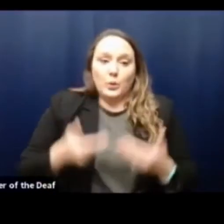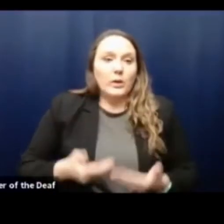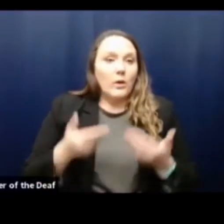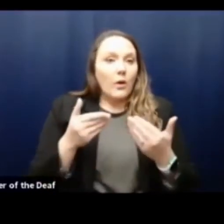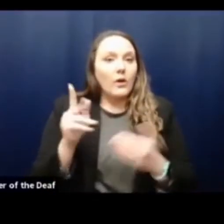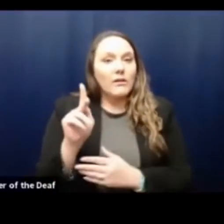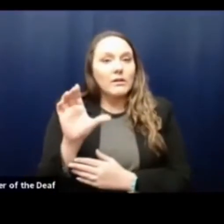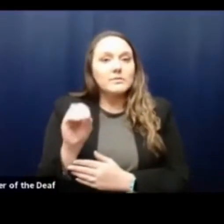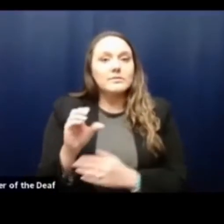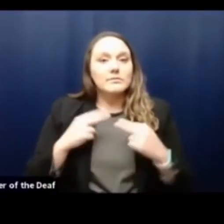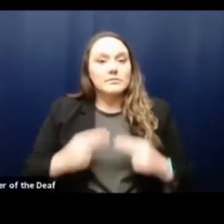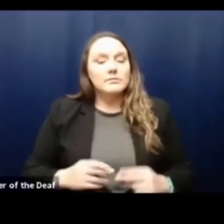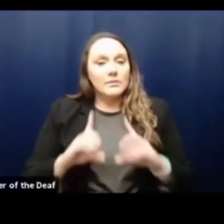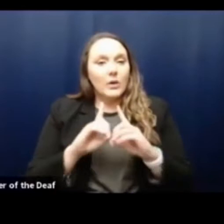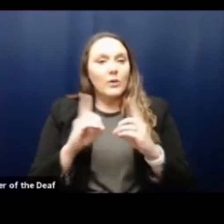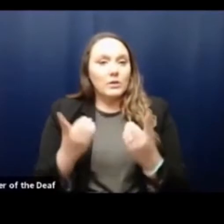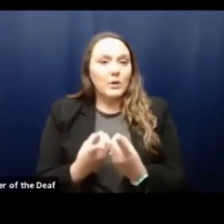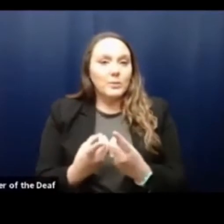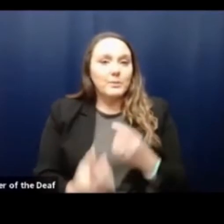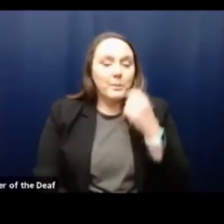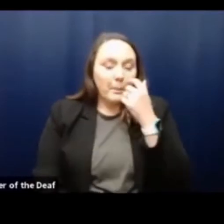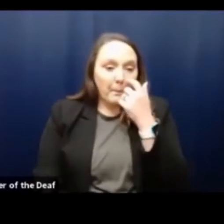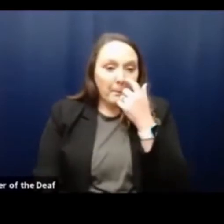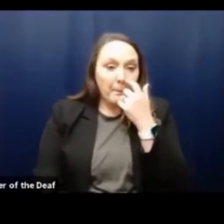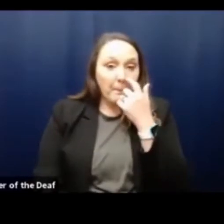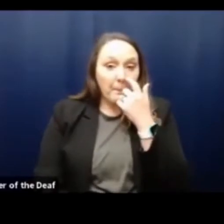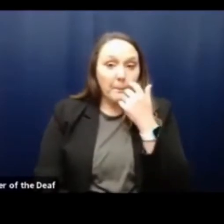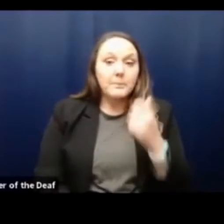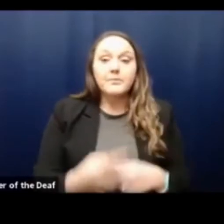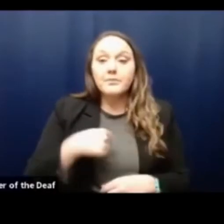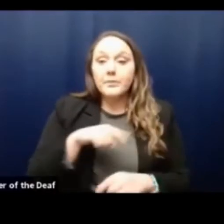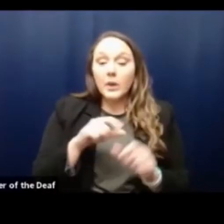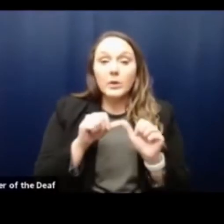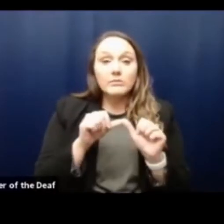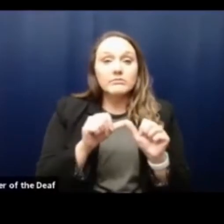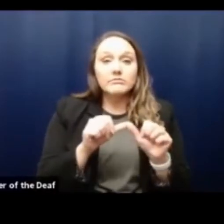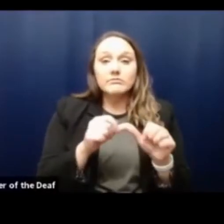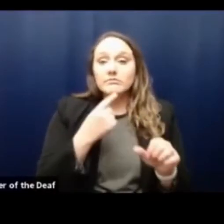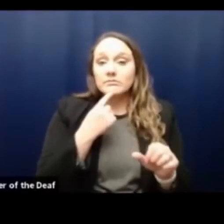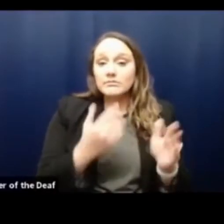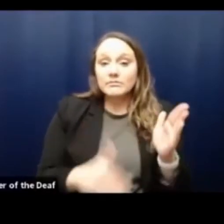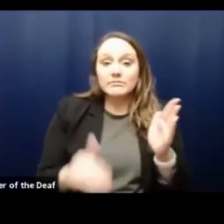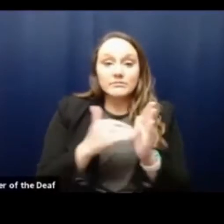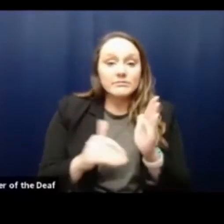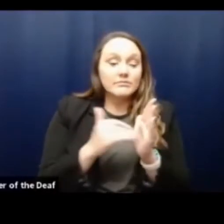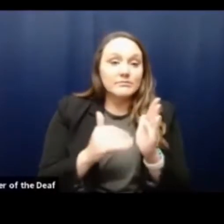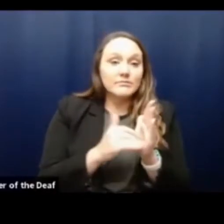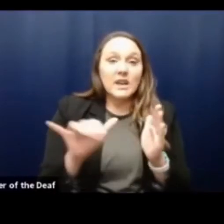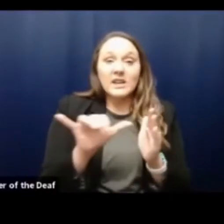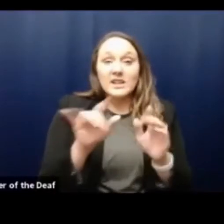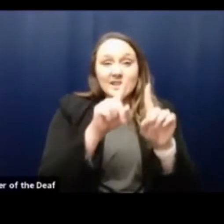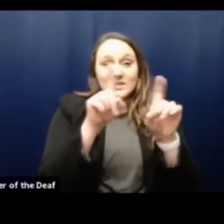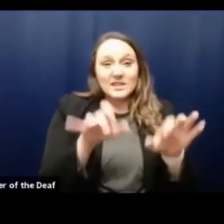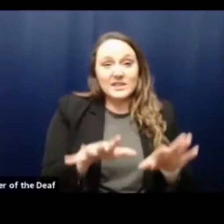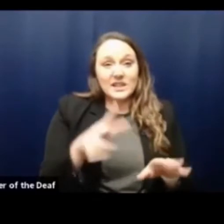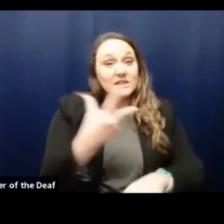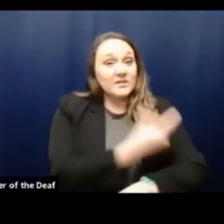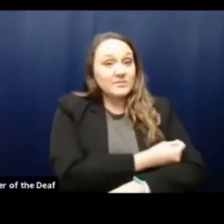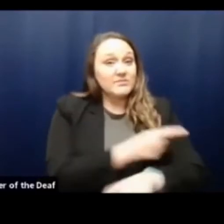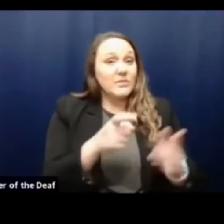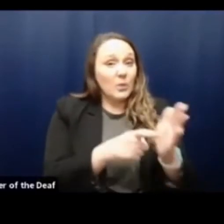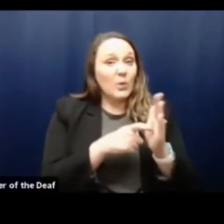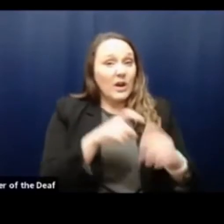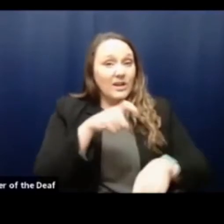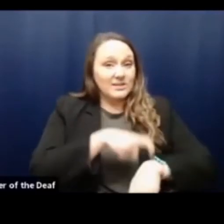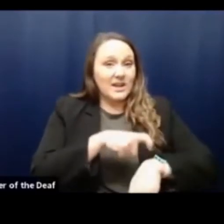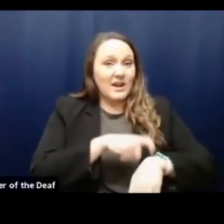at the Knox County Health Department. As we have continued to say, much like testing, vaccines will take time to roll out.